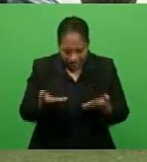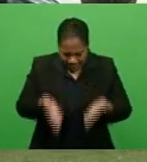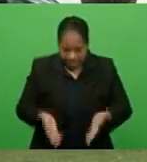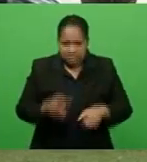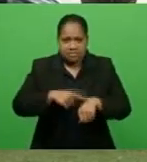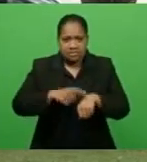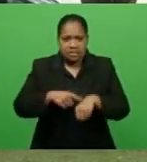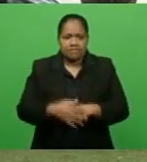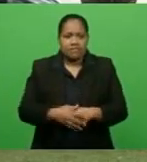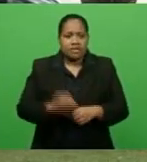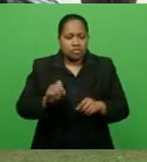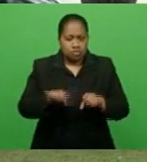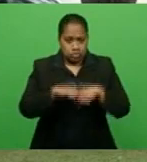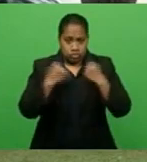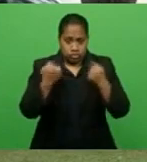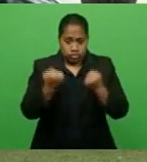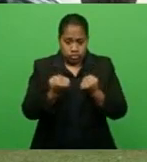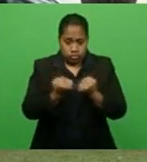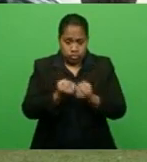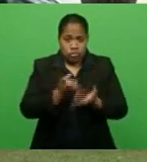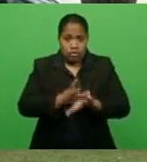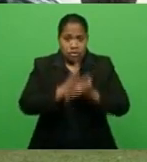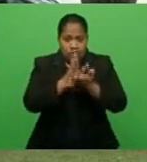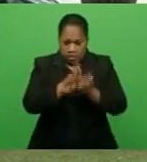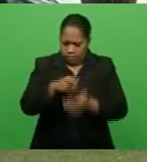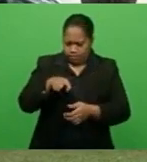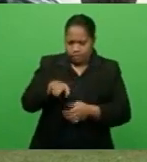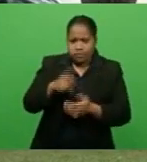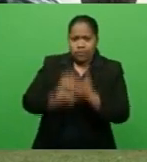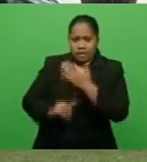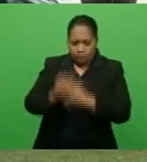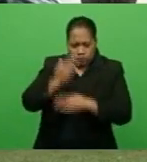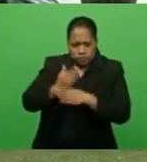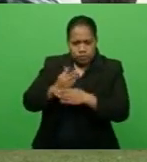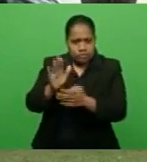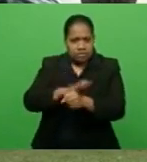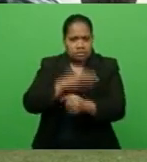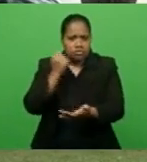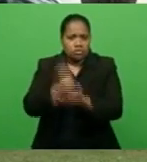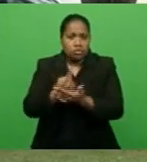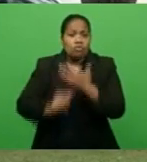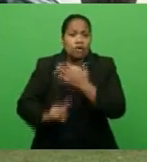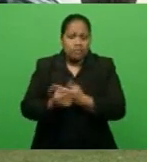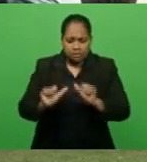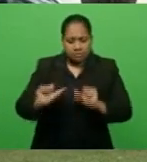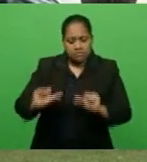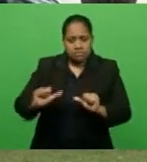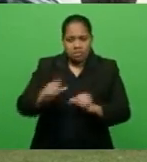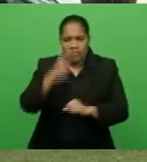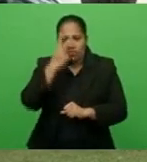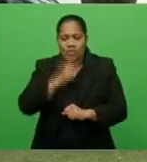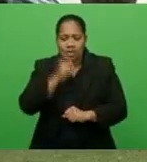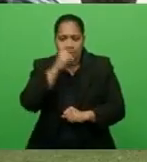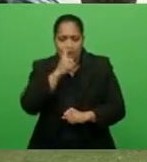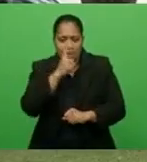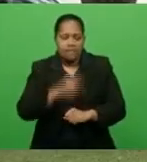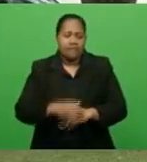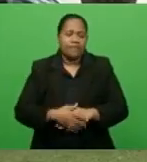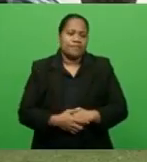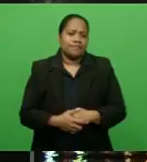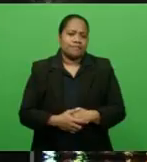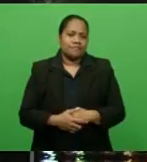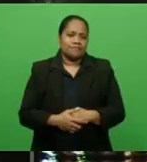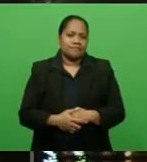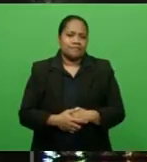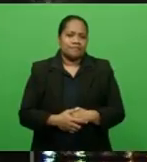the Department of Social Welfare, is working to ensure the protection of the rights of elderly people. Kori Tantolala, FBC News.